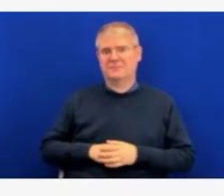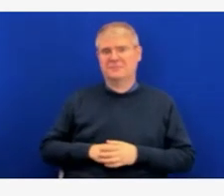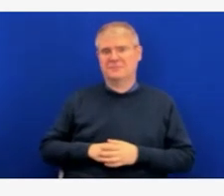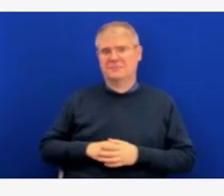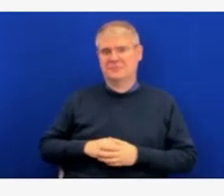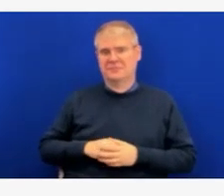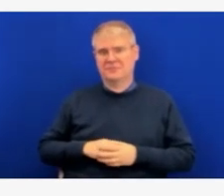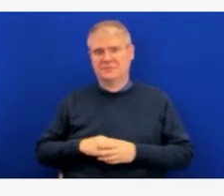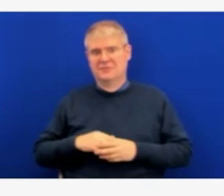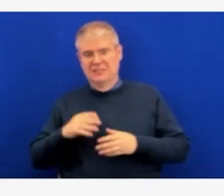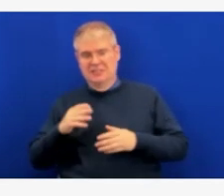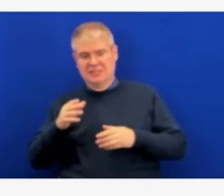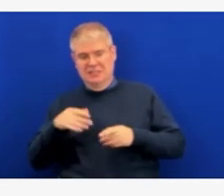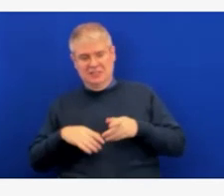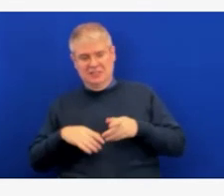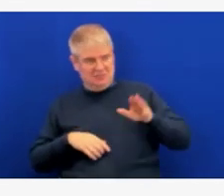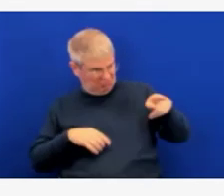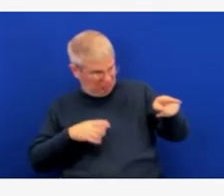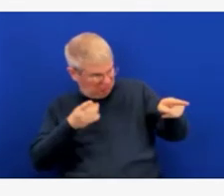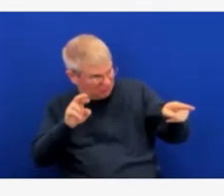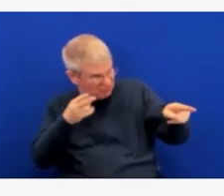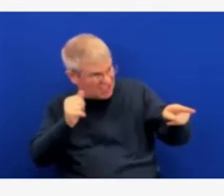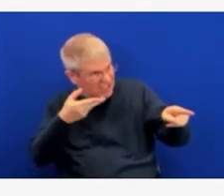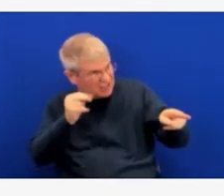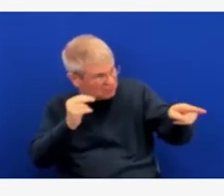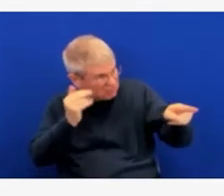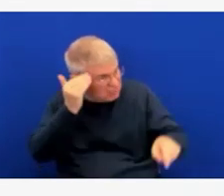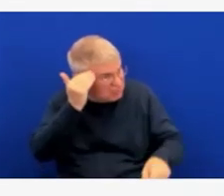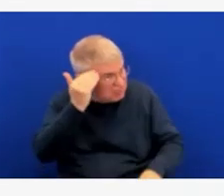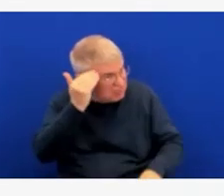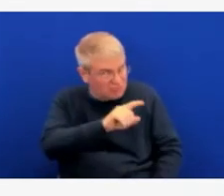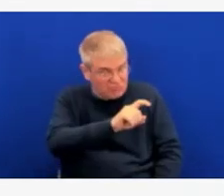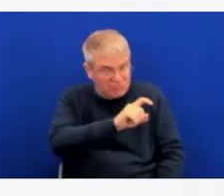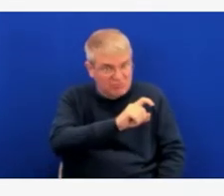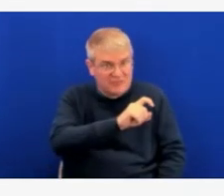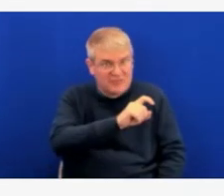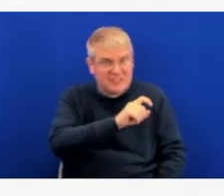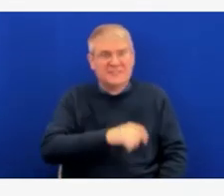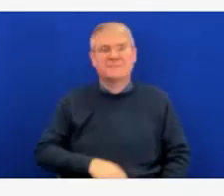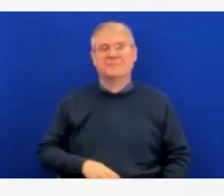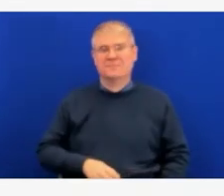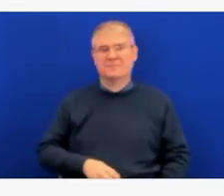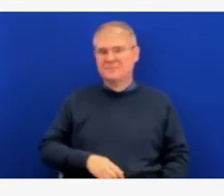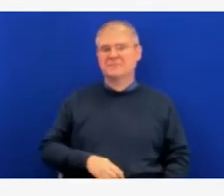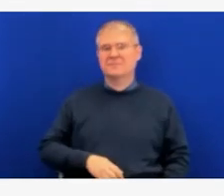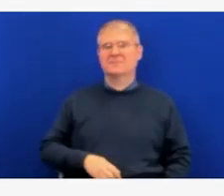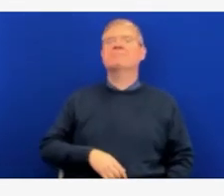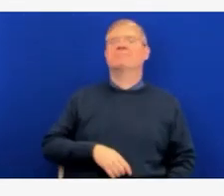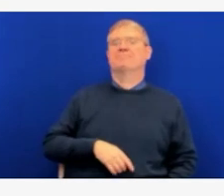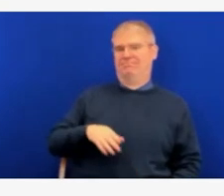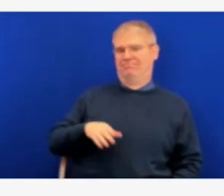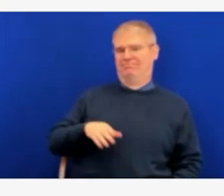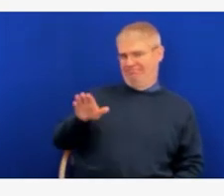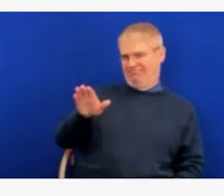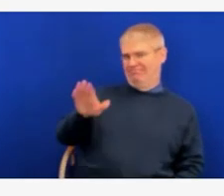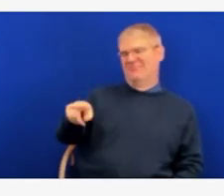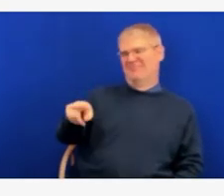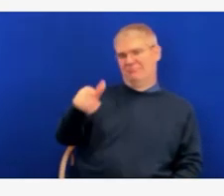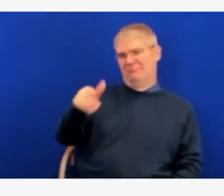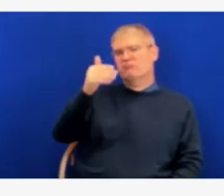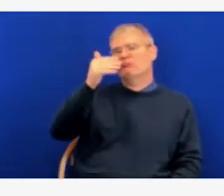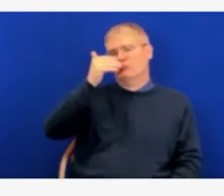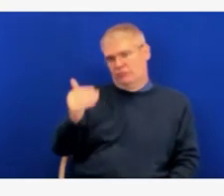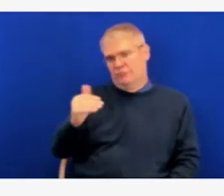Sure, yeah, thank you, Audrey. That is absolutely, as soon as we get this 5 to 11-year-old thing, you know, kind of hopefully